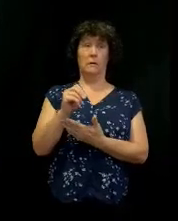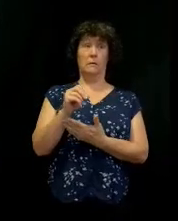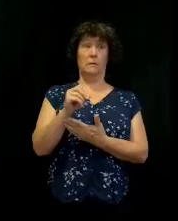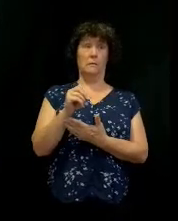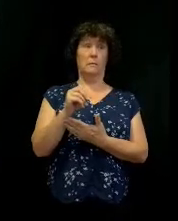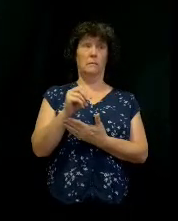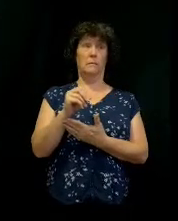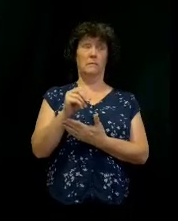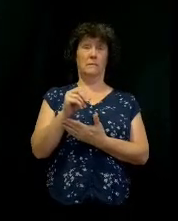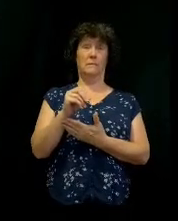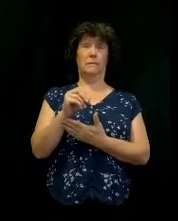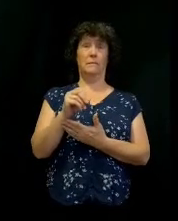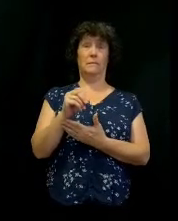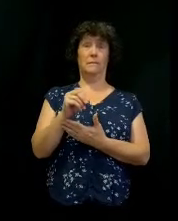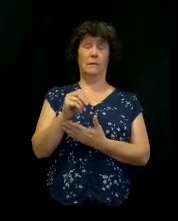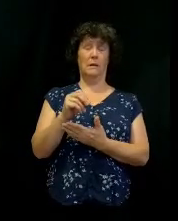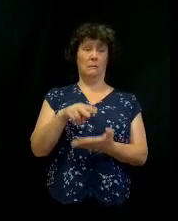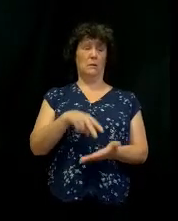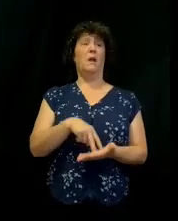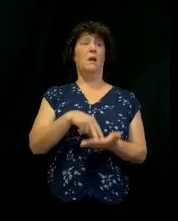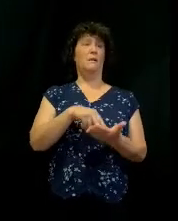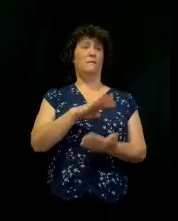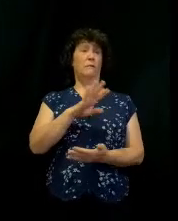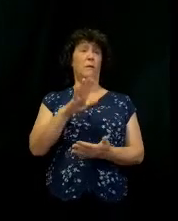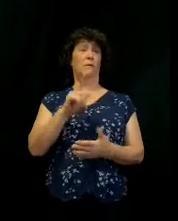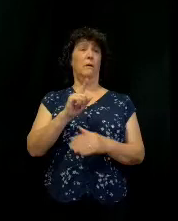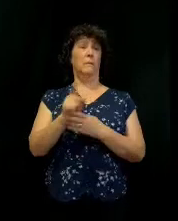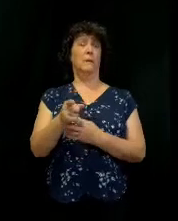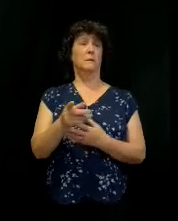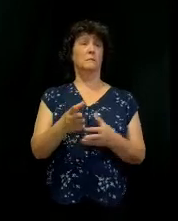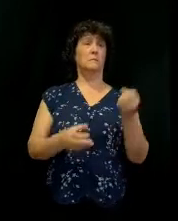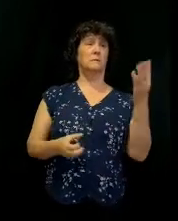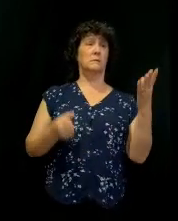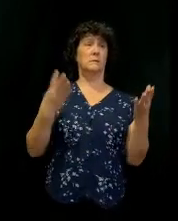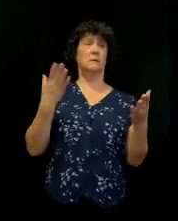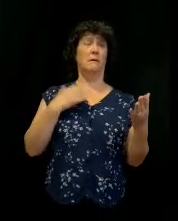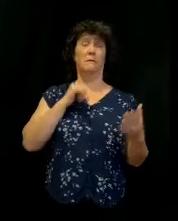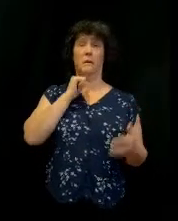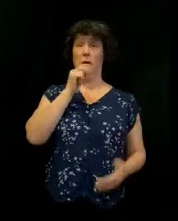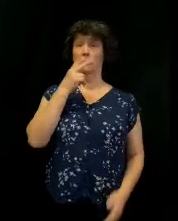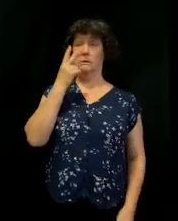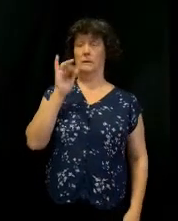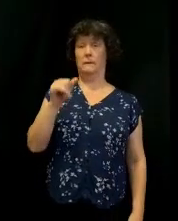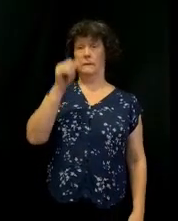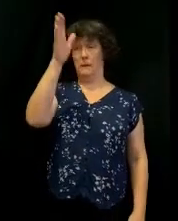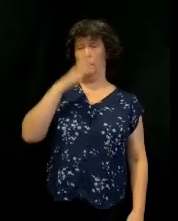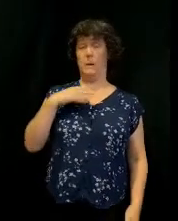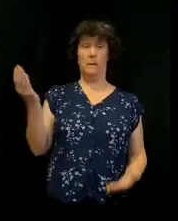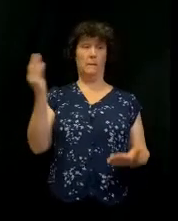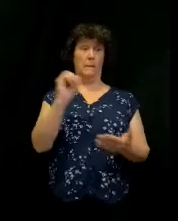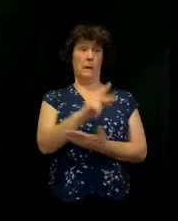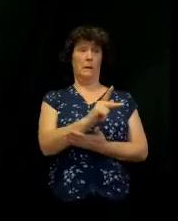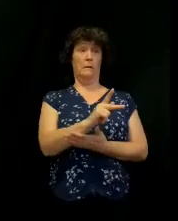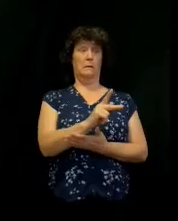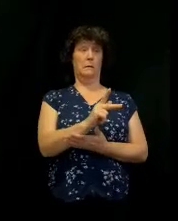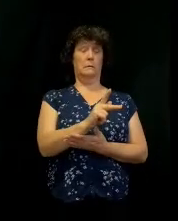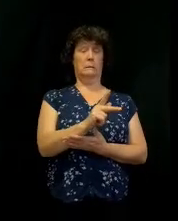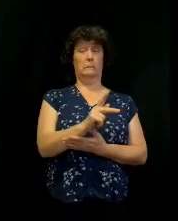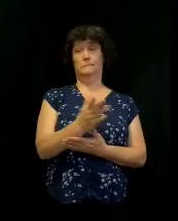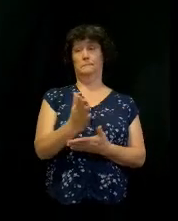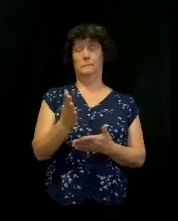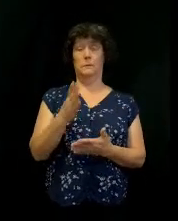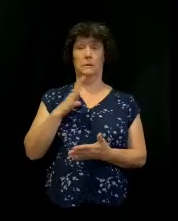guys stand for 45 minutes singing. I haven't saw that guy back. So, mean, praise the Lord. So, he must not like that too well.